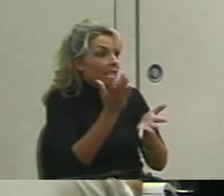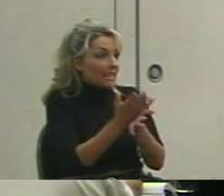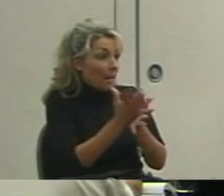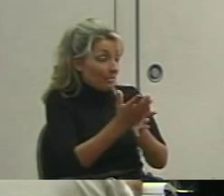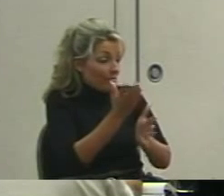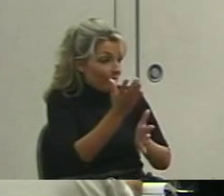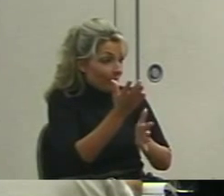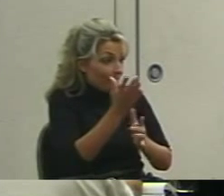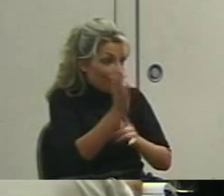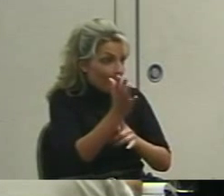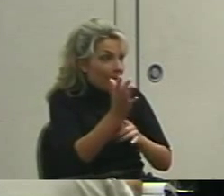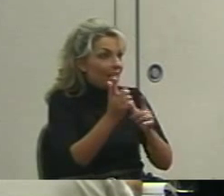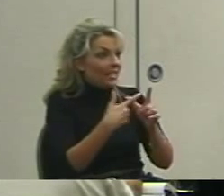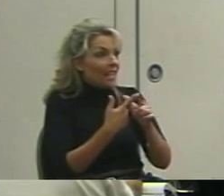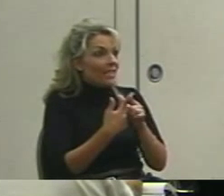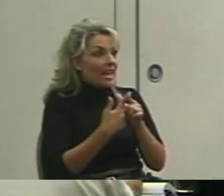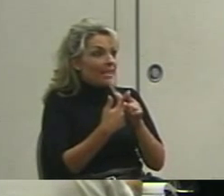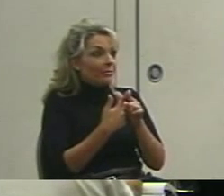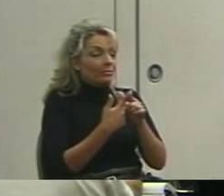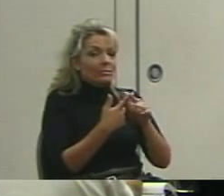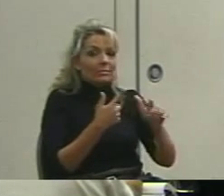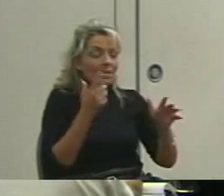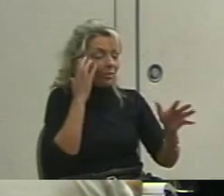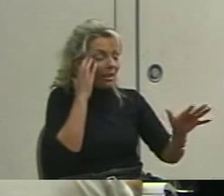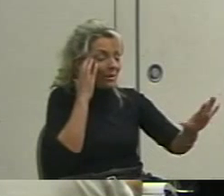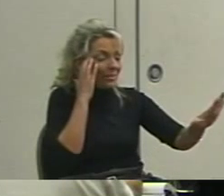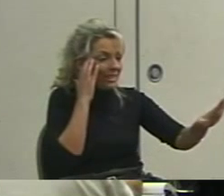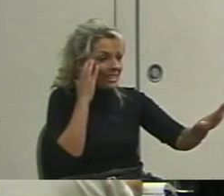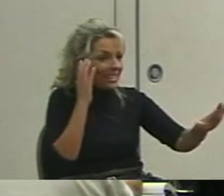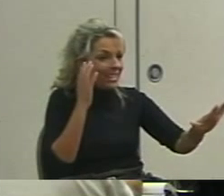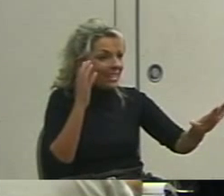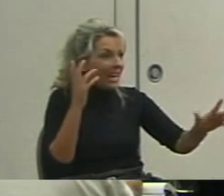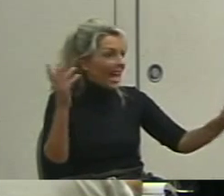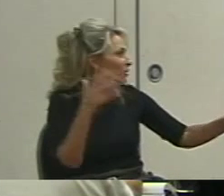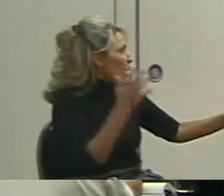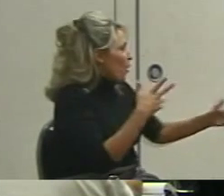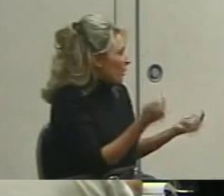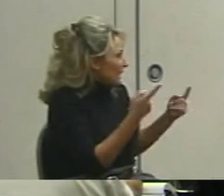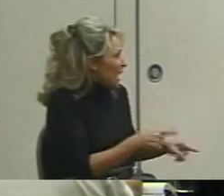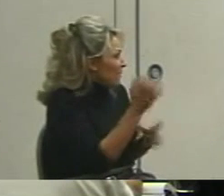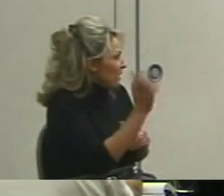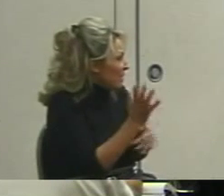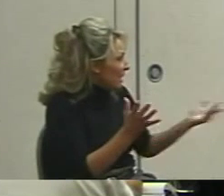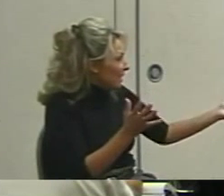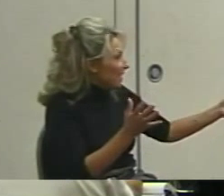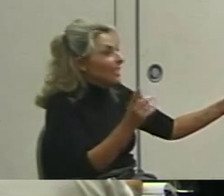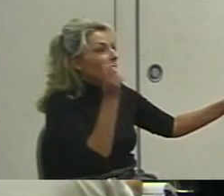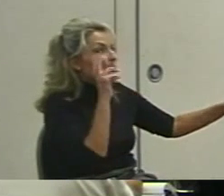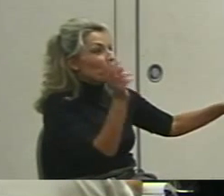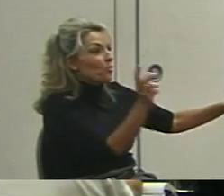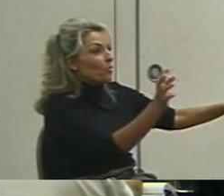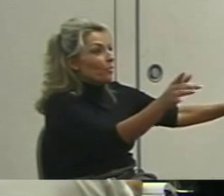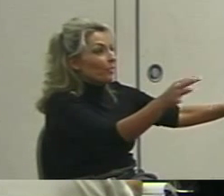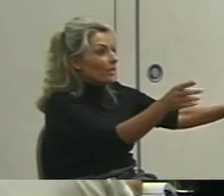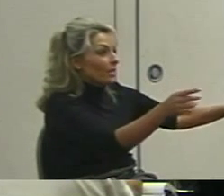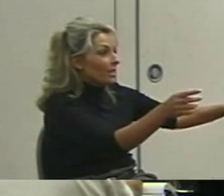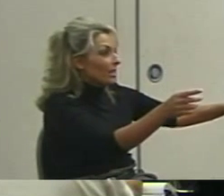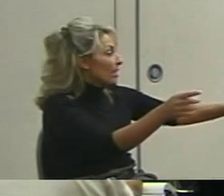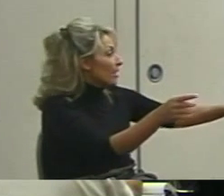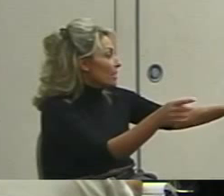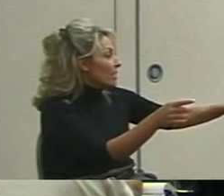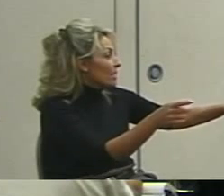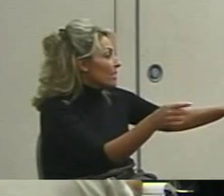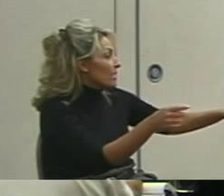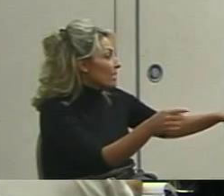in dealing with prospective teachers for the last 15 years that I've found is that they don't